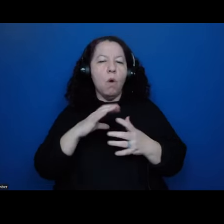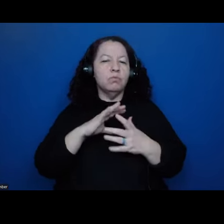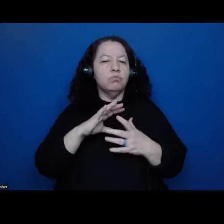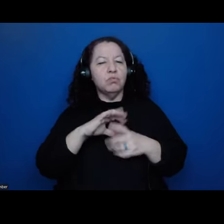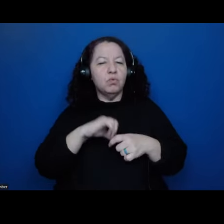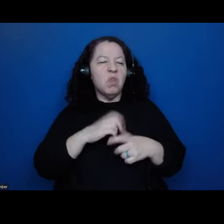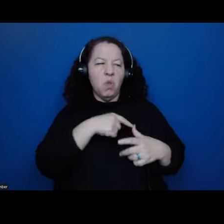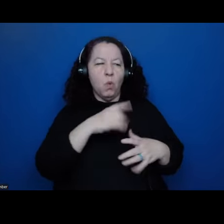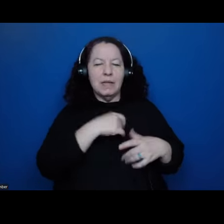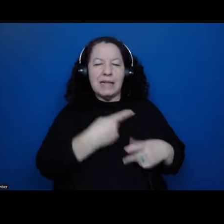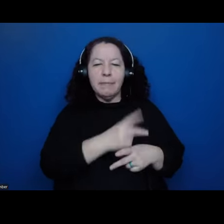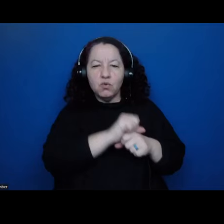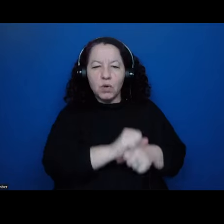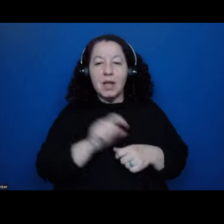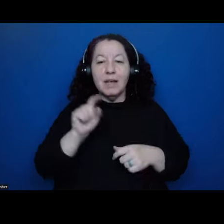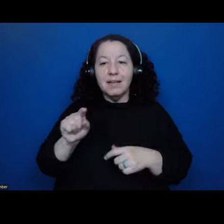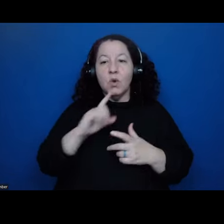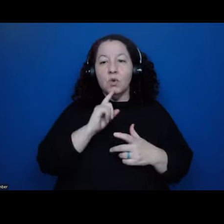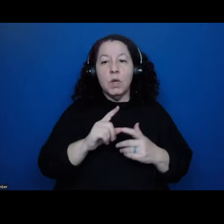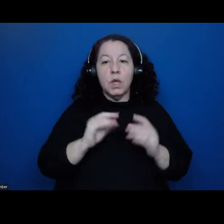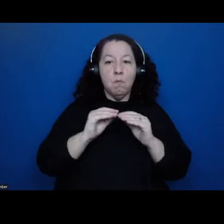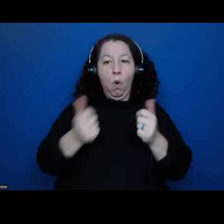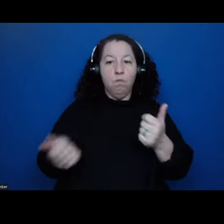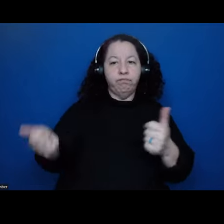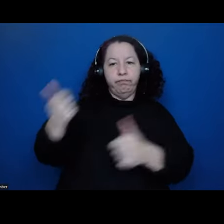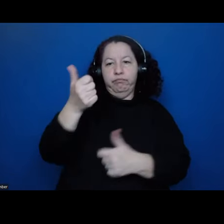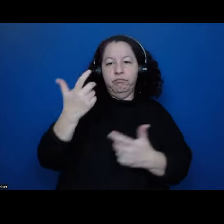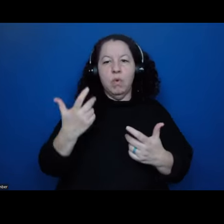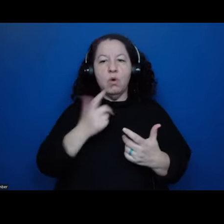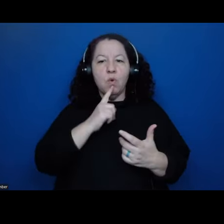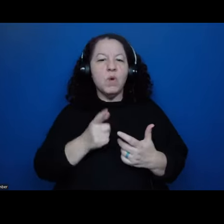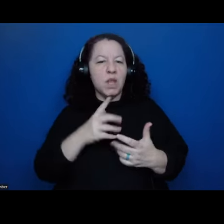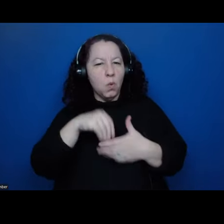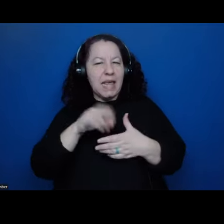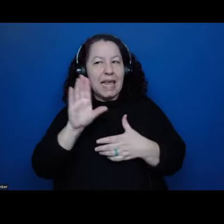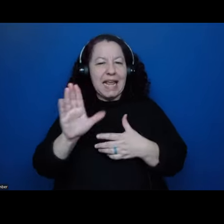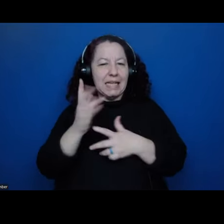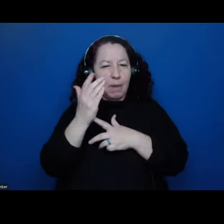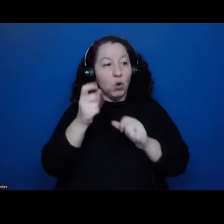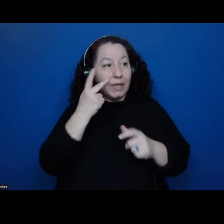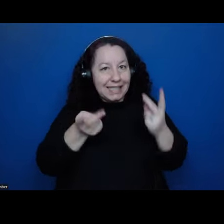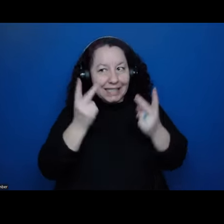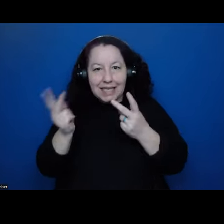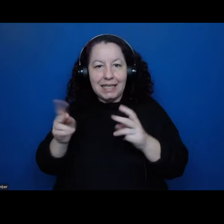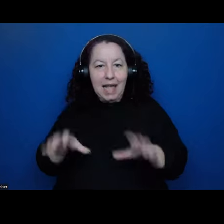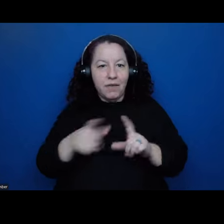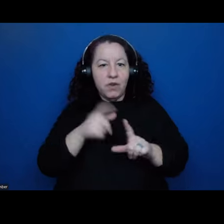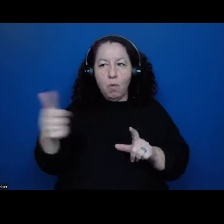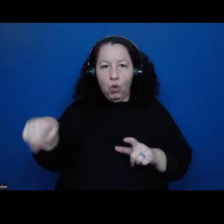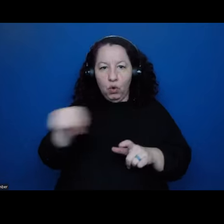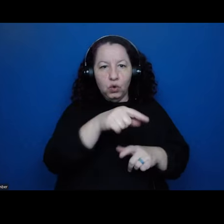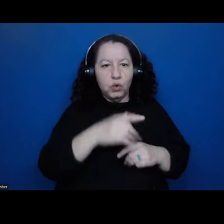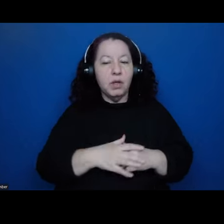Tezcatlipoca was sort of omniscient. could, within his obsidian mirror, see the activities of others. And there is one great, um,